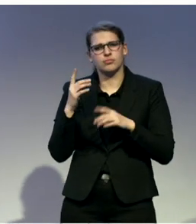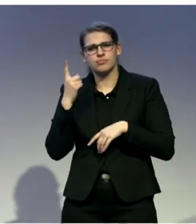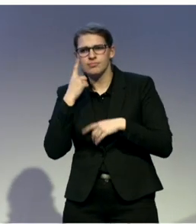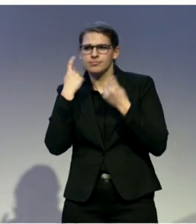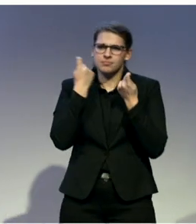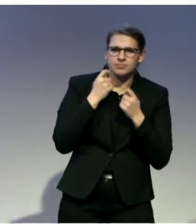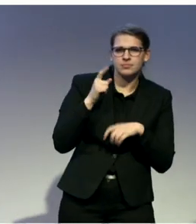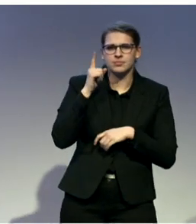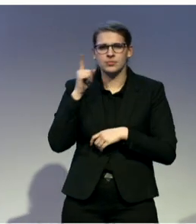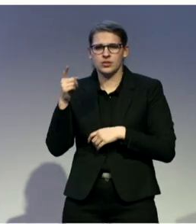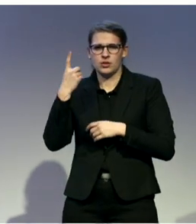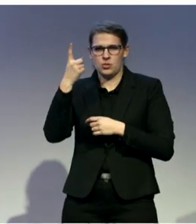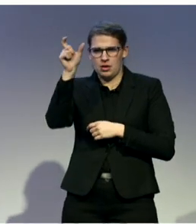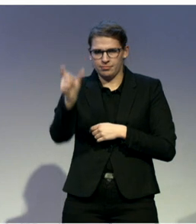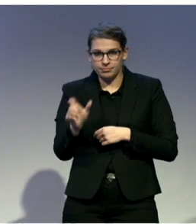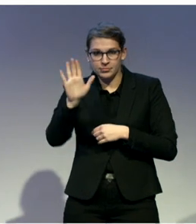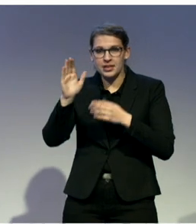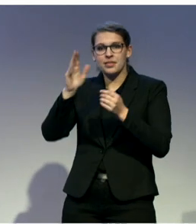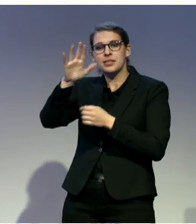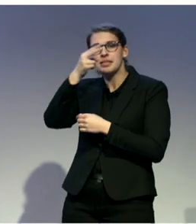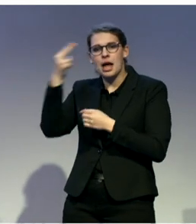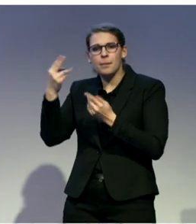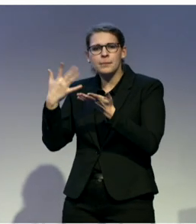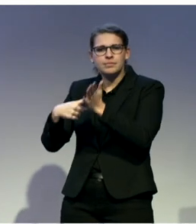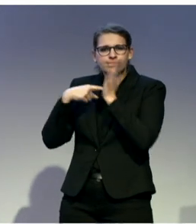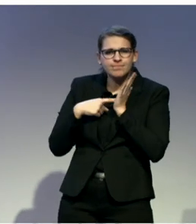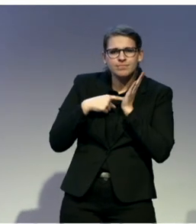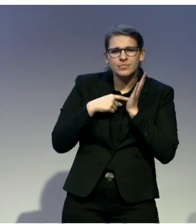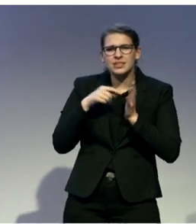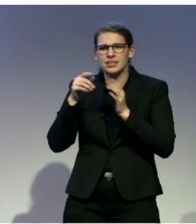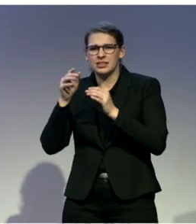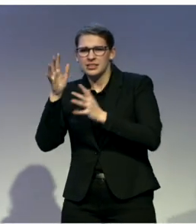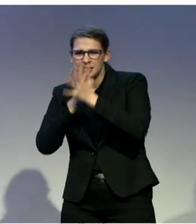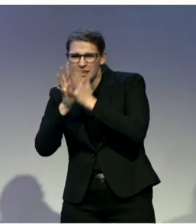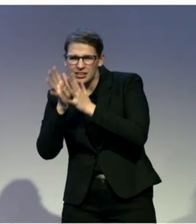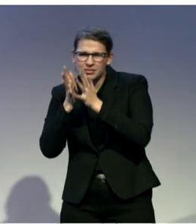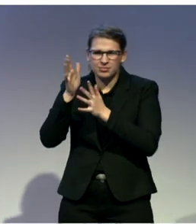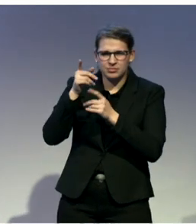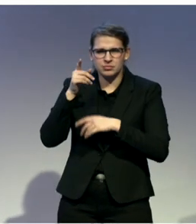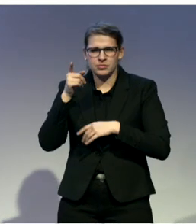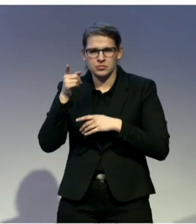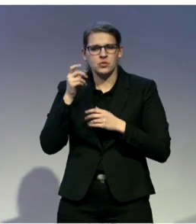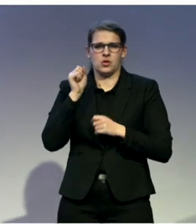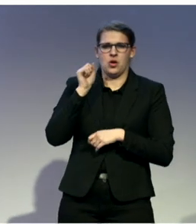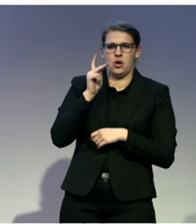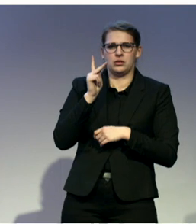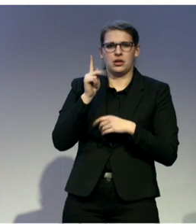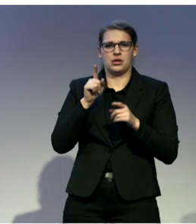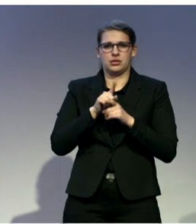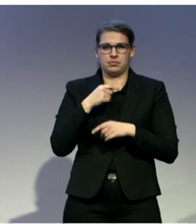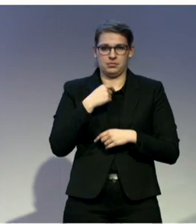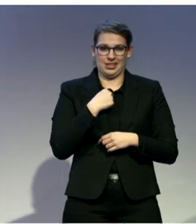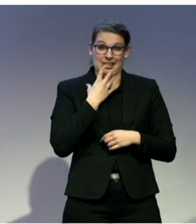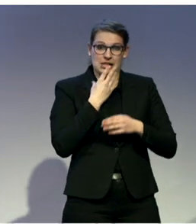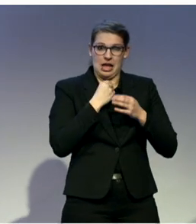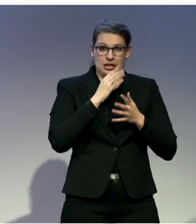Israel sign language, that's fine. In their sign language, it was a big, big no-no. You have to know these things. Once you know something, you're less